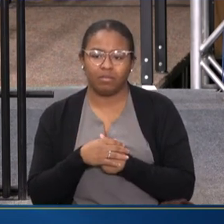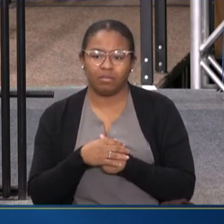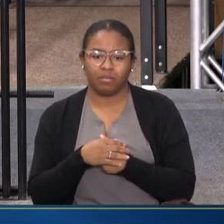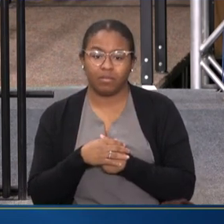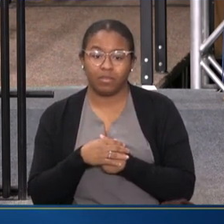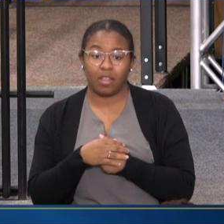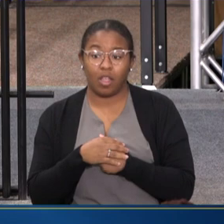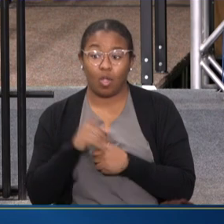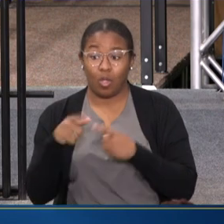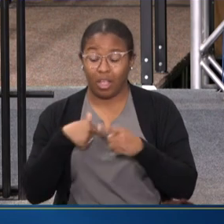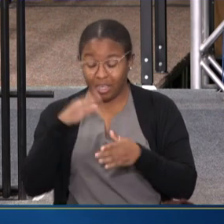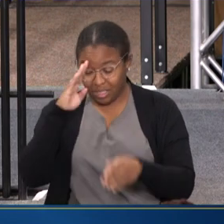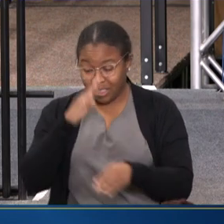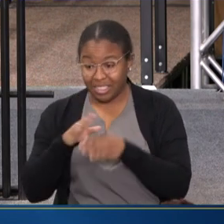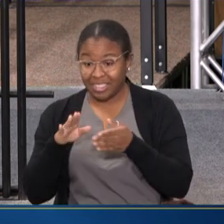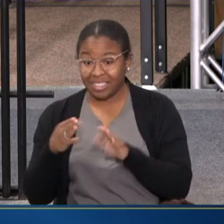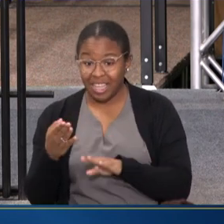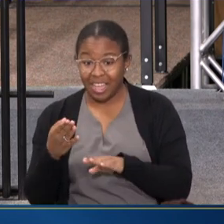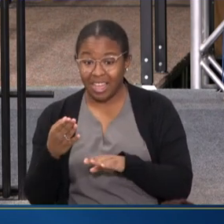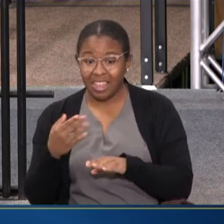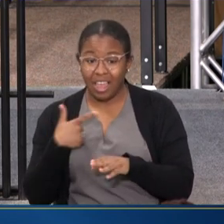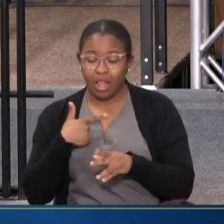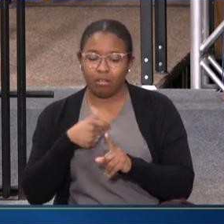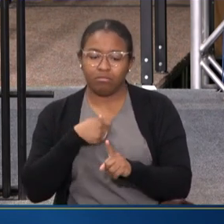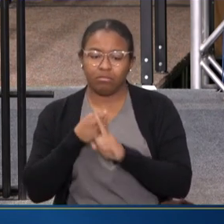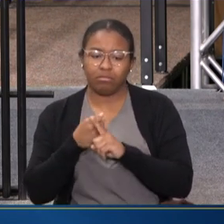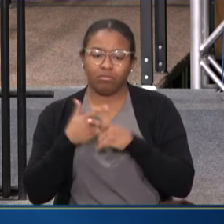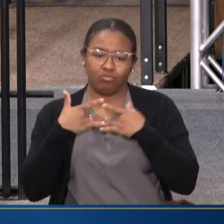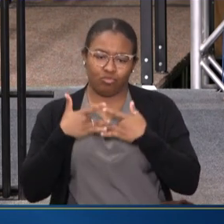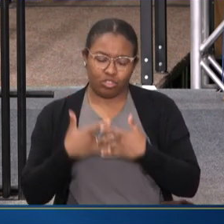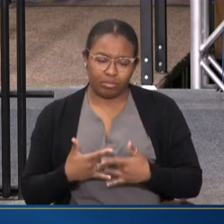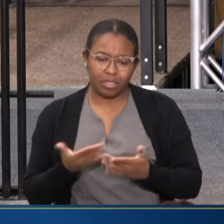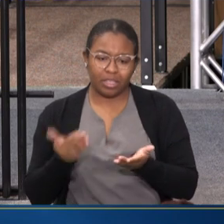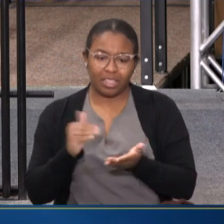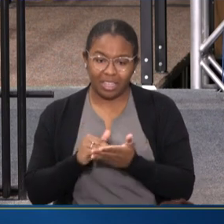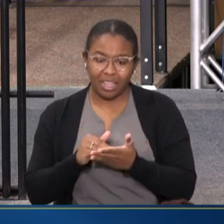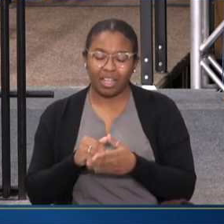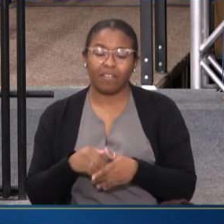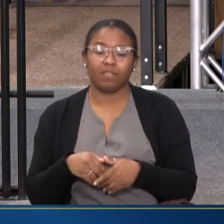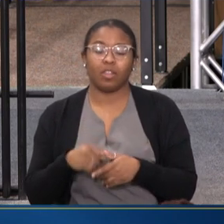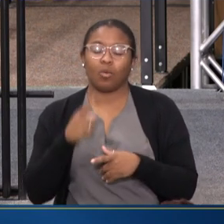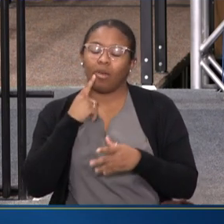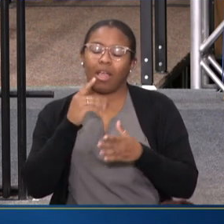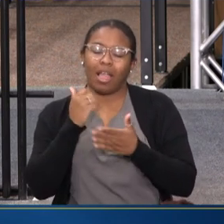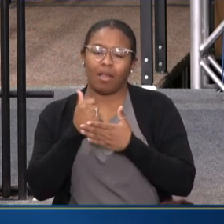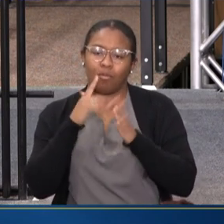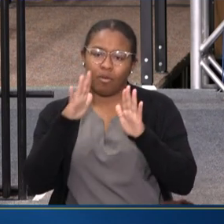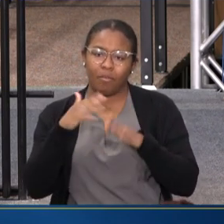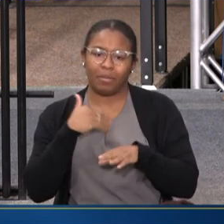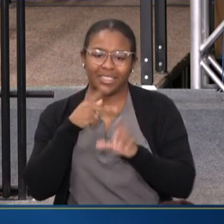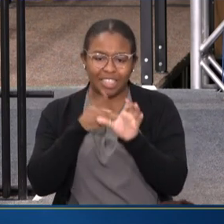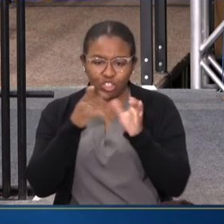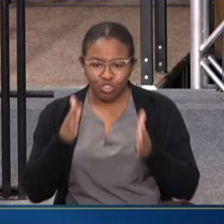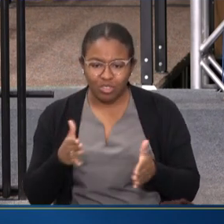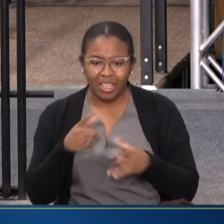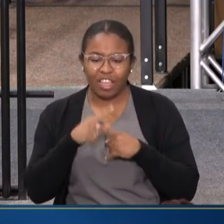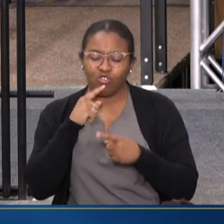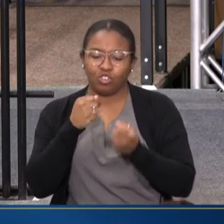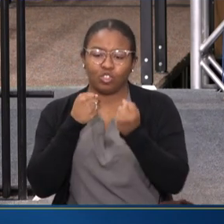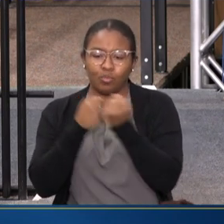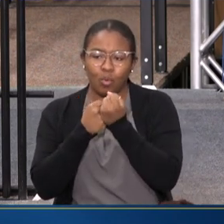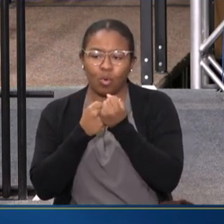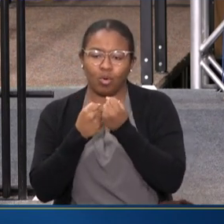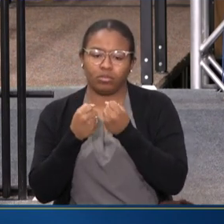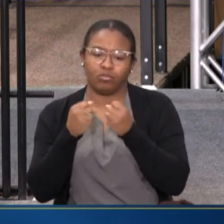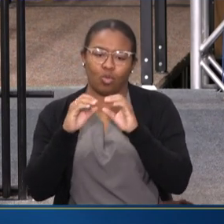AFTER OUR SON'S DEATH I BECAME CLINICALLY DEPRESSED AGAIN. WITH THE HELP OF A WONDERFUL PSYCHIATRIST AND A SUPPORT ORGANIZATION FOR